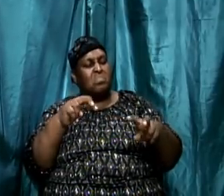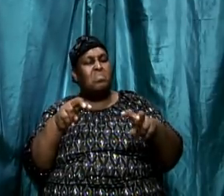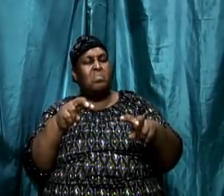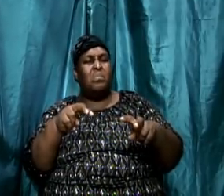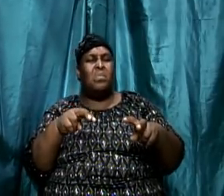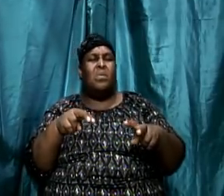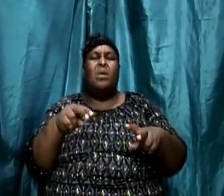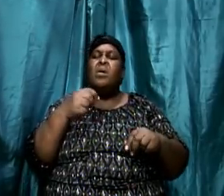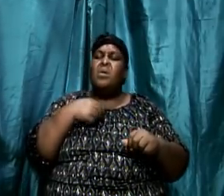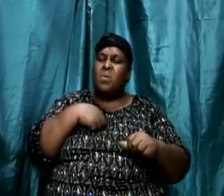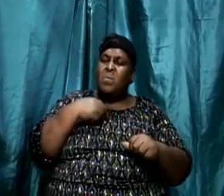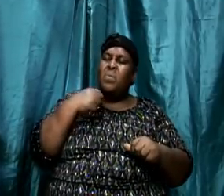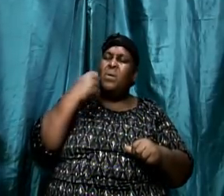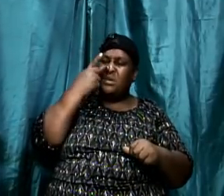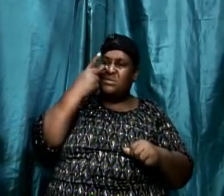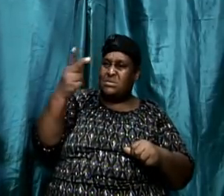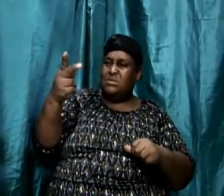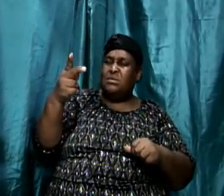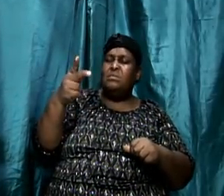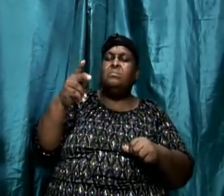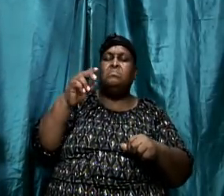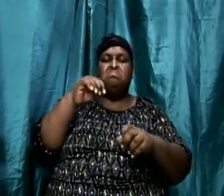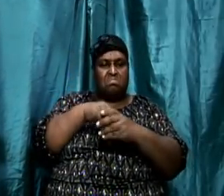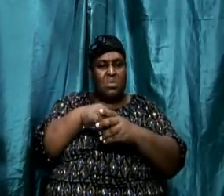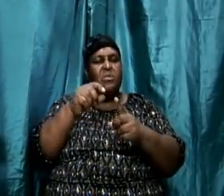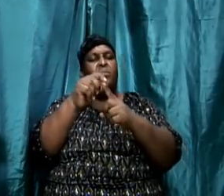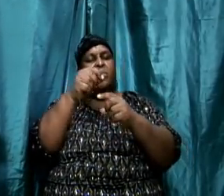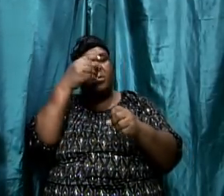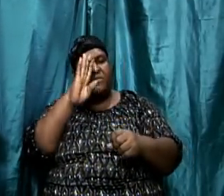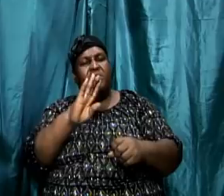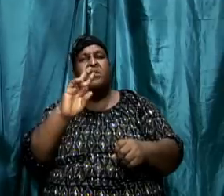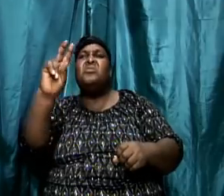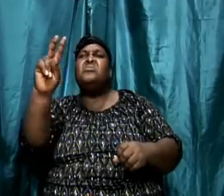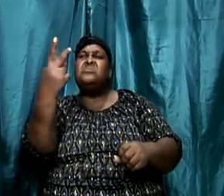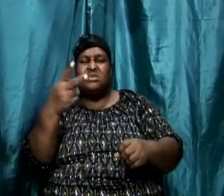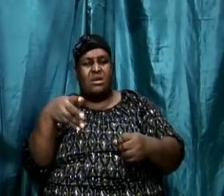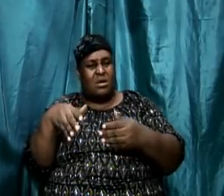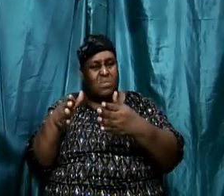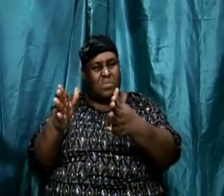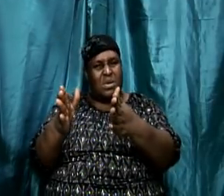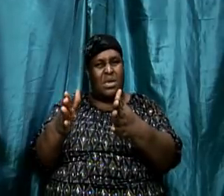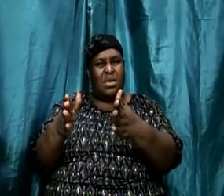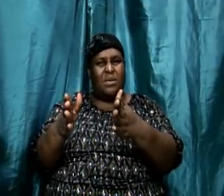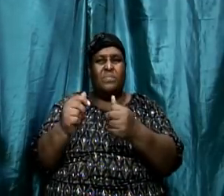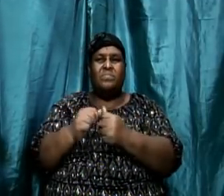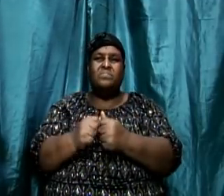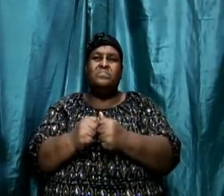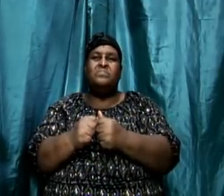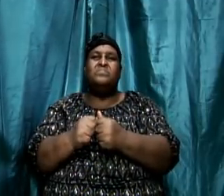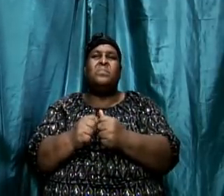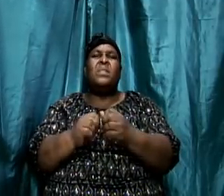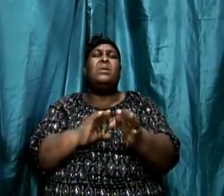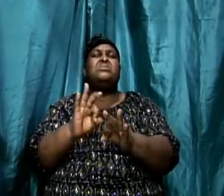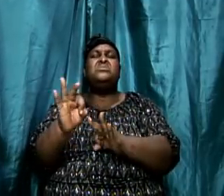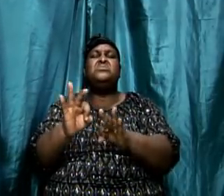actually see in the word of God? The second step is what is called interpretation.